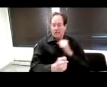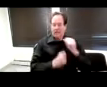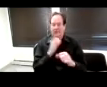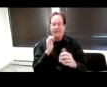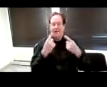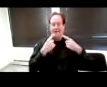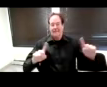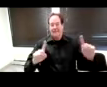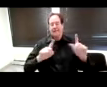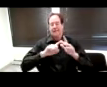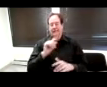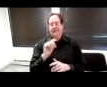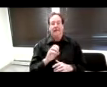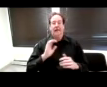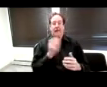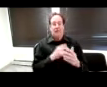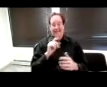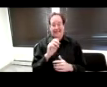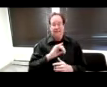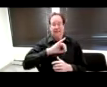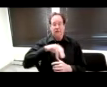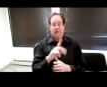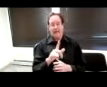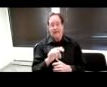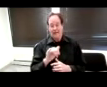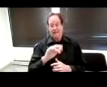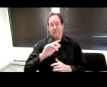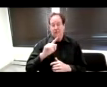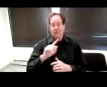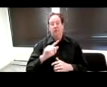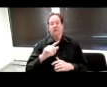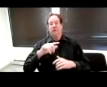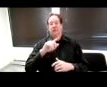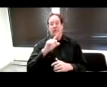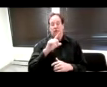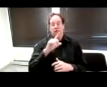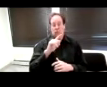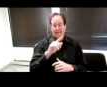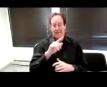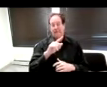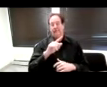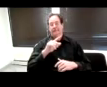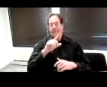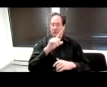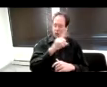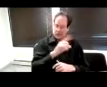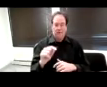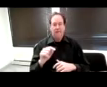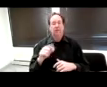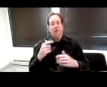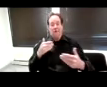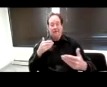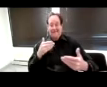was July 21st, 2020, and one year will be July 21st, 2021, this summer.